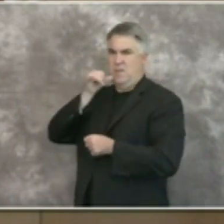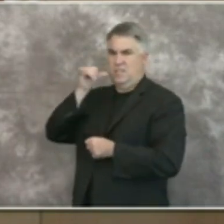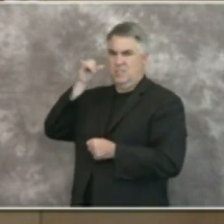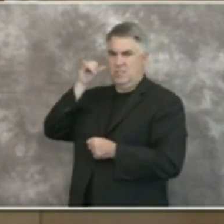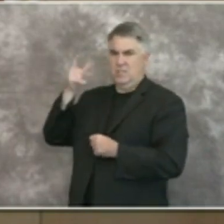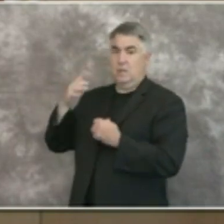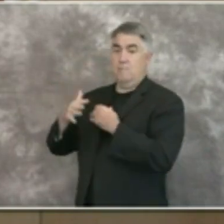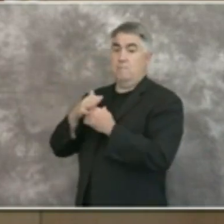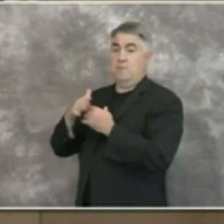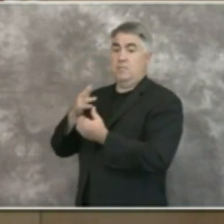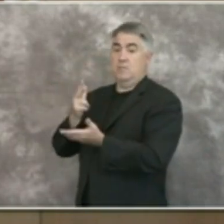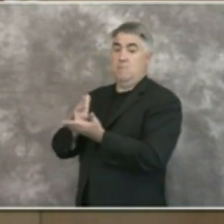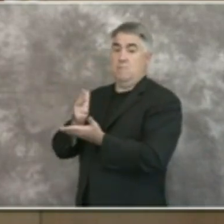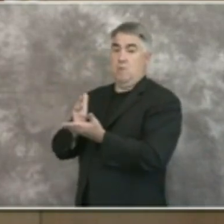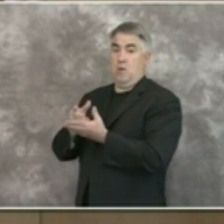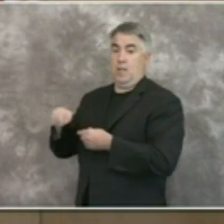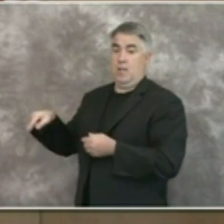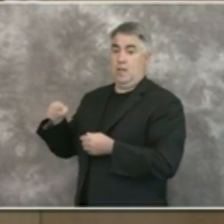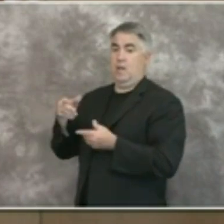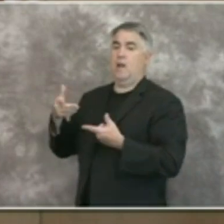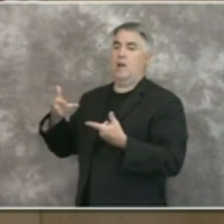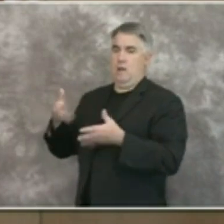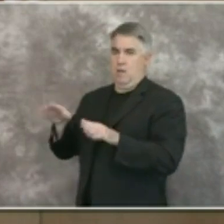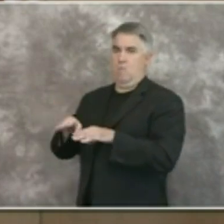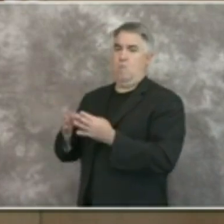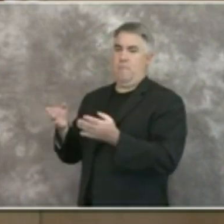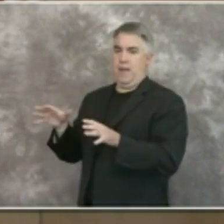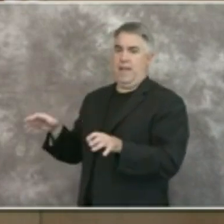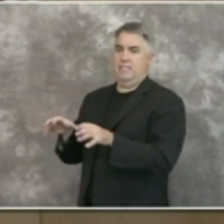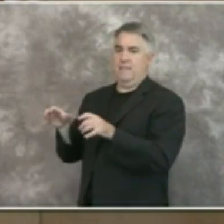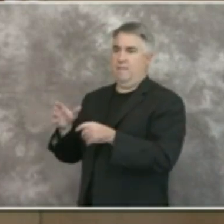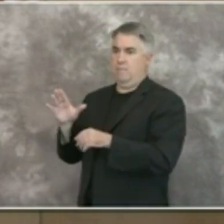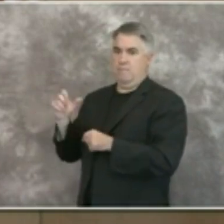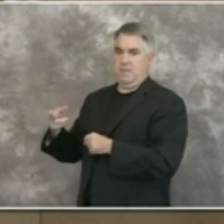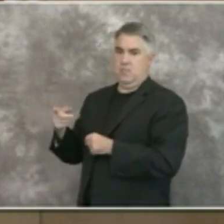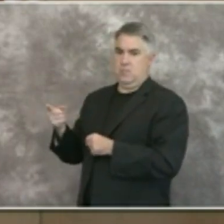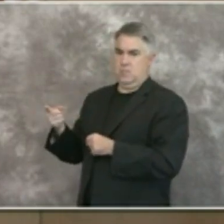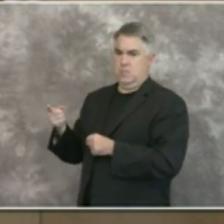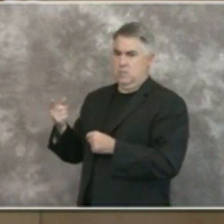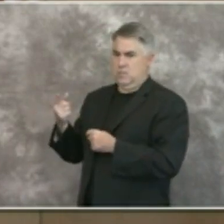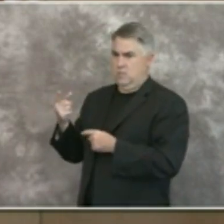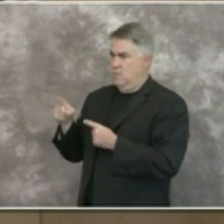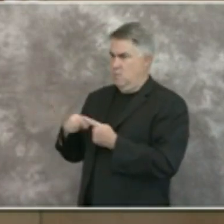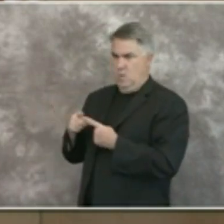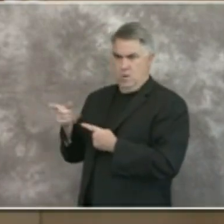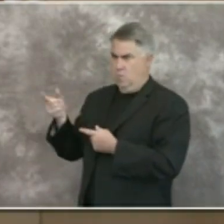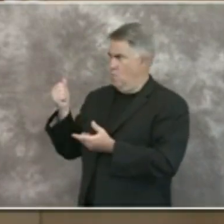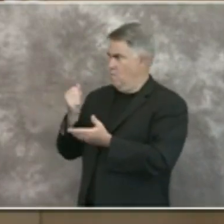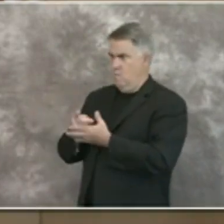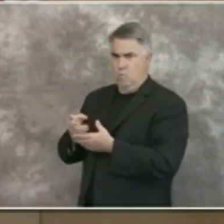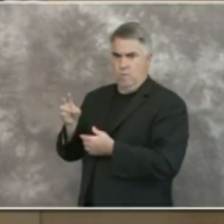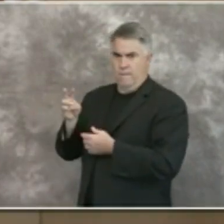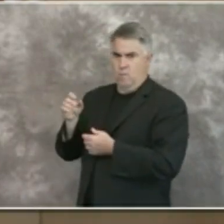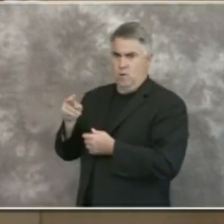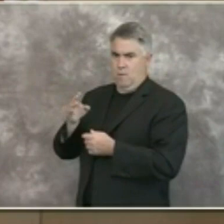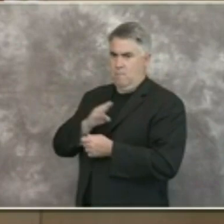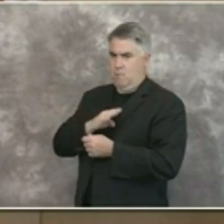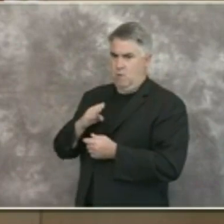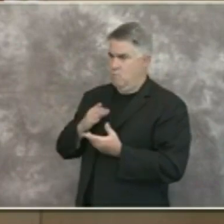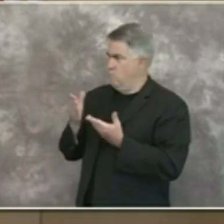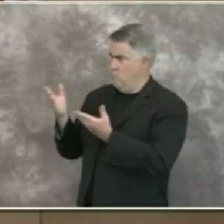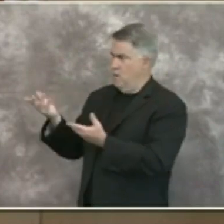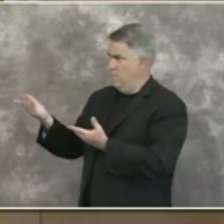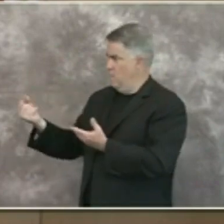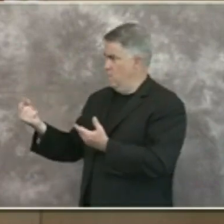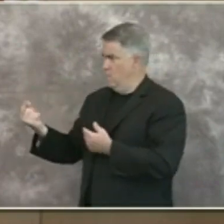allowing all activities at beaches when does dr wooten expect to approve those steps that the board recommended so it is it is